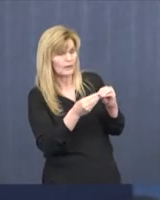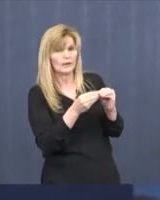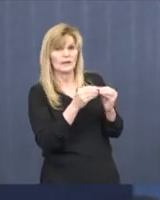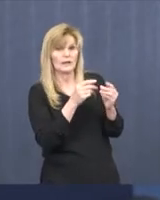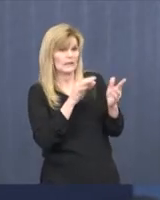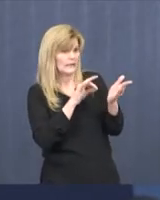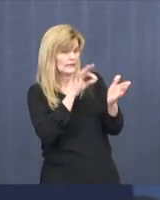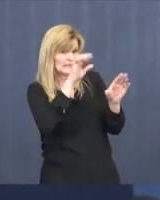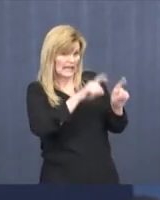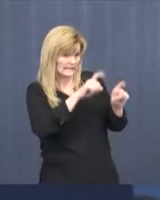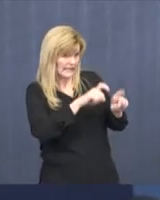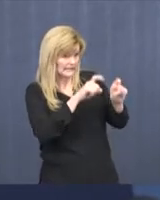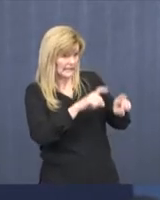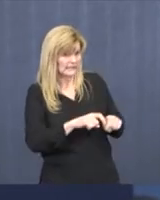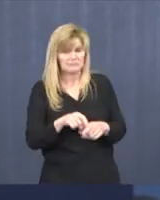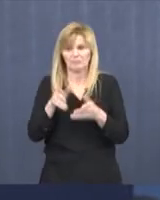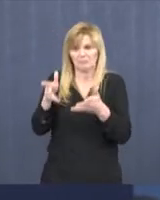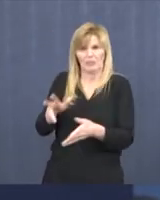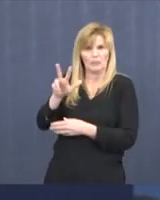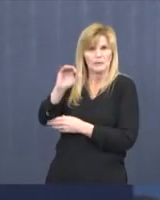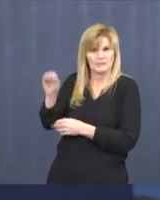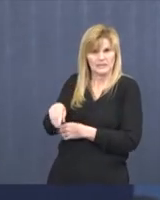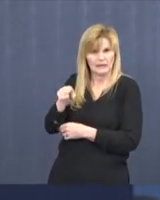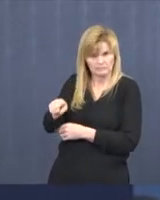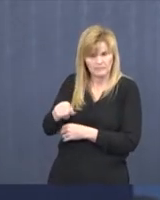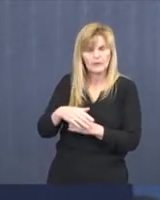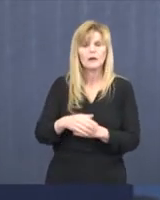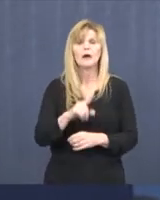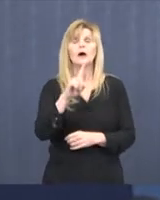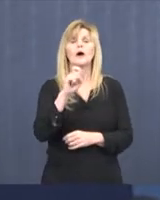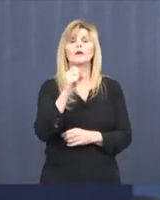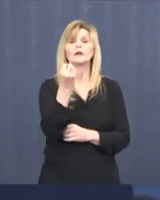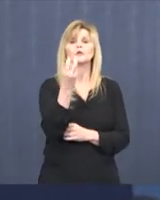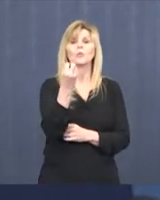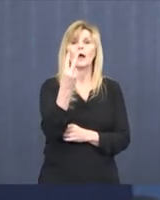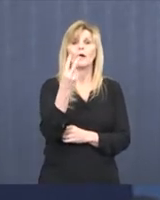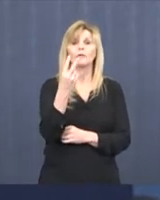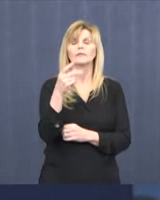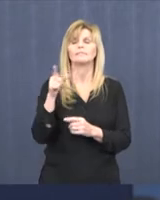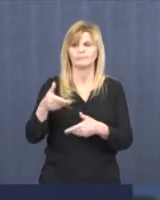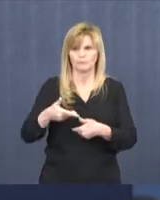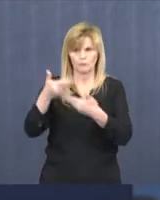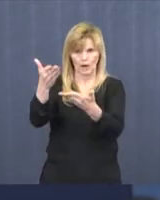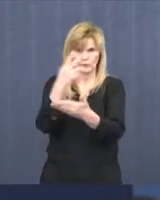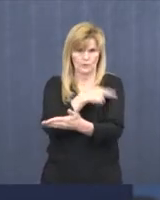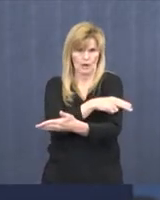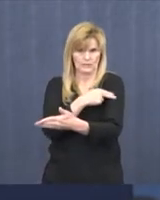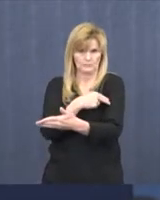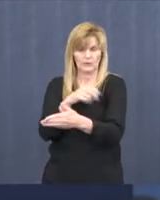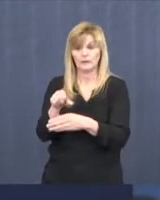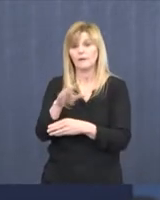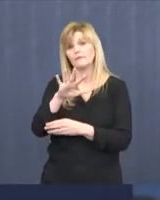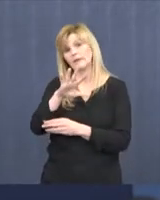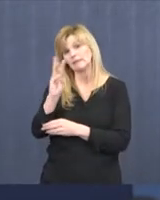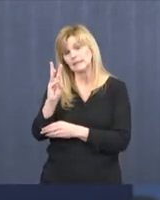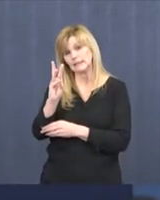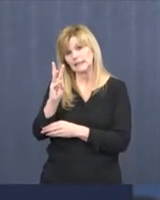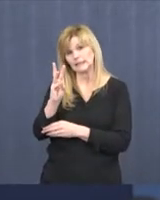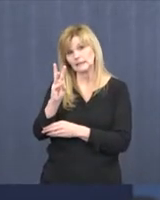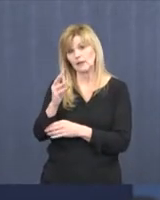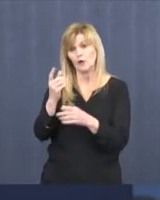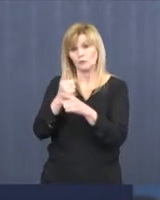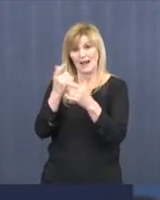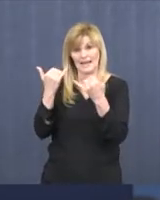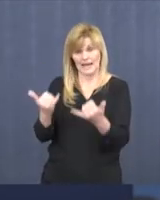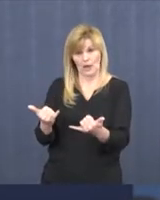have tested. Minnesota has 12 deaths. 112 individuals required hospitalization, 56 are currently